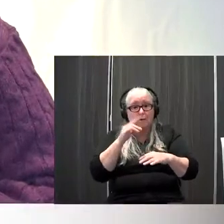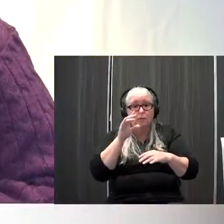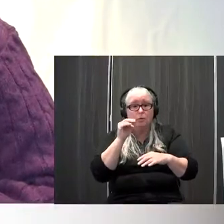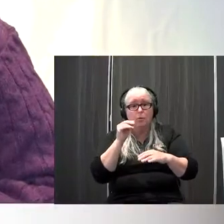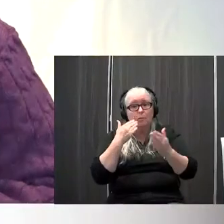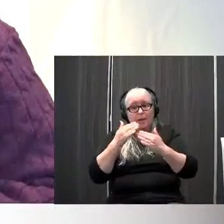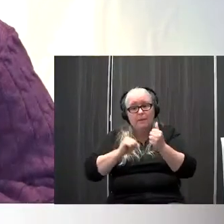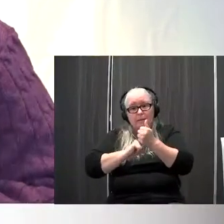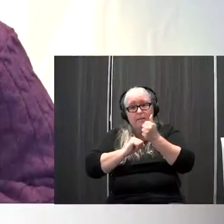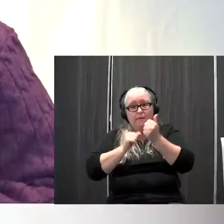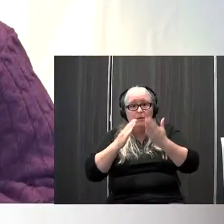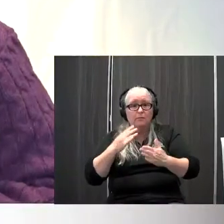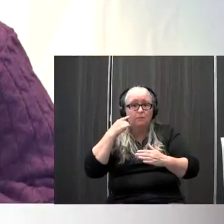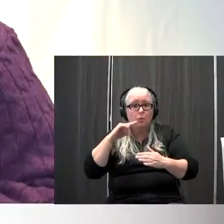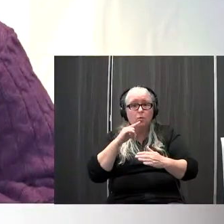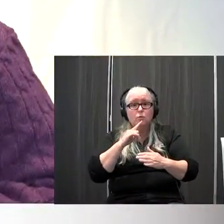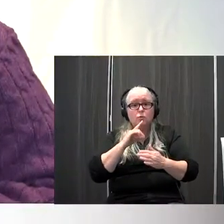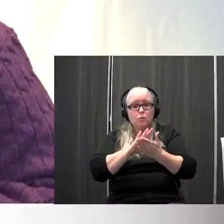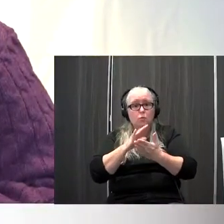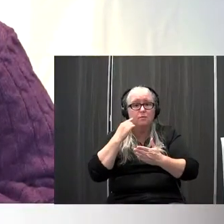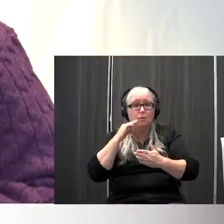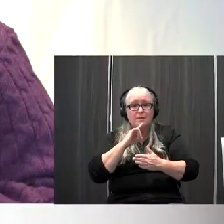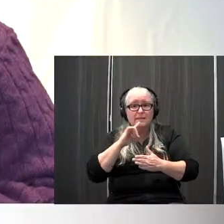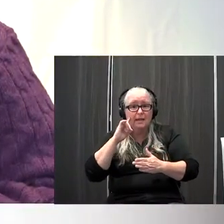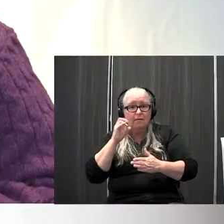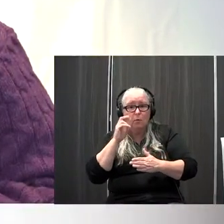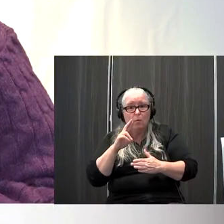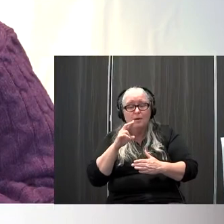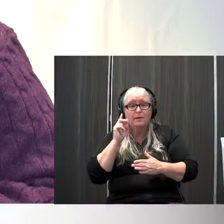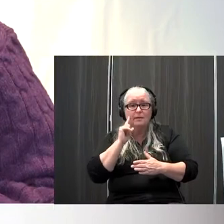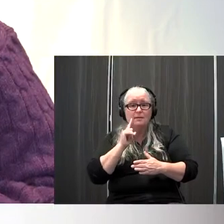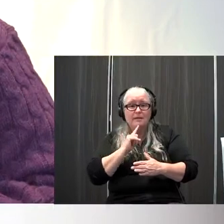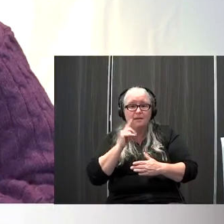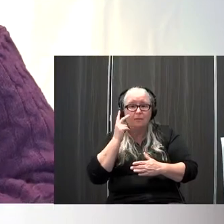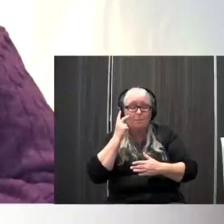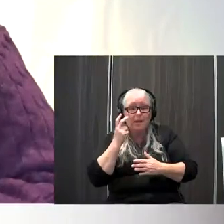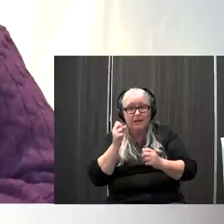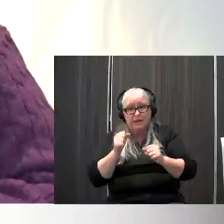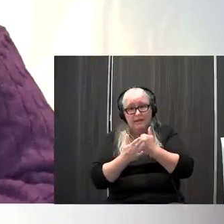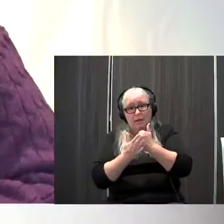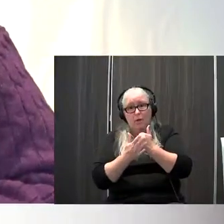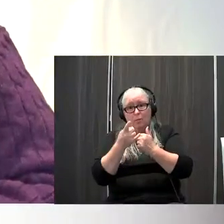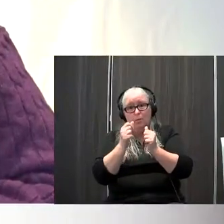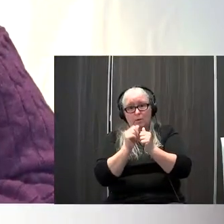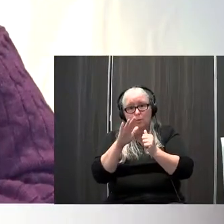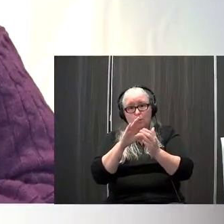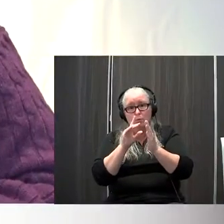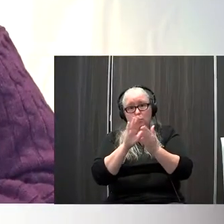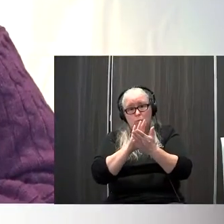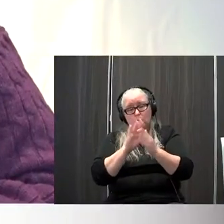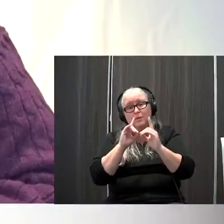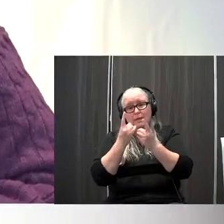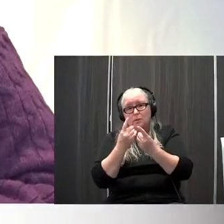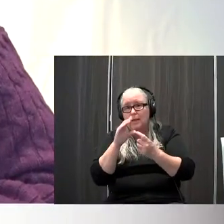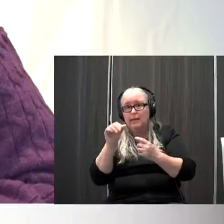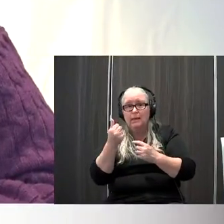can help educate that school district I don't know if there's other thoughts you have from an from a